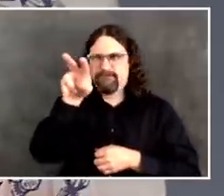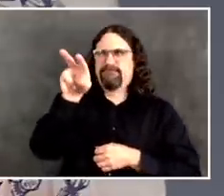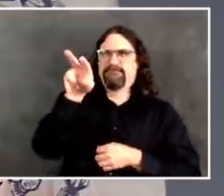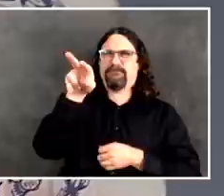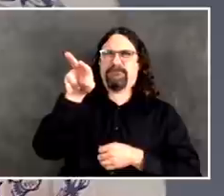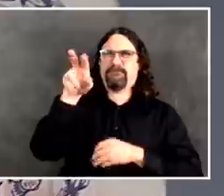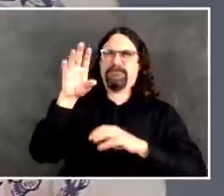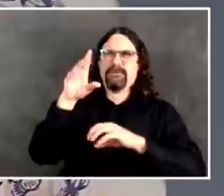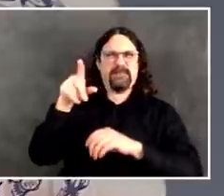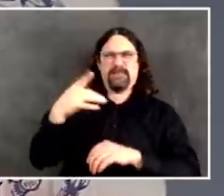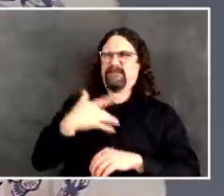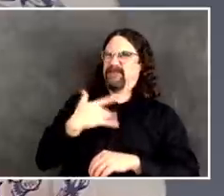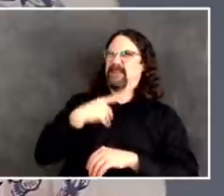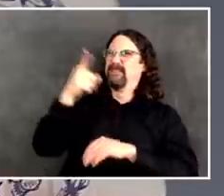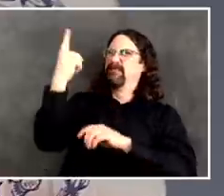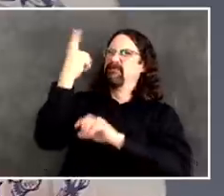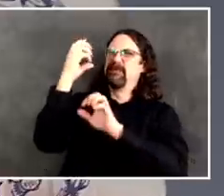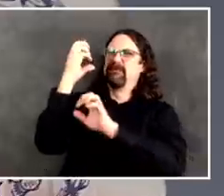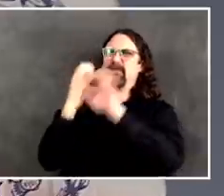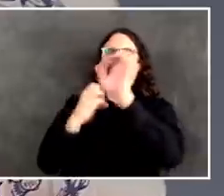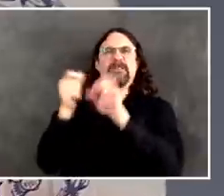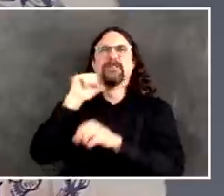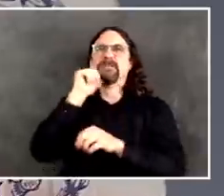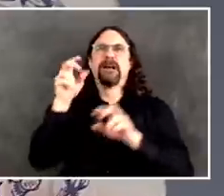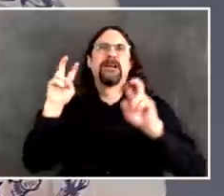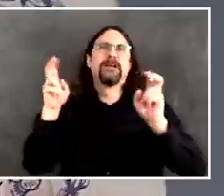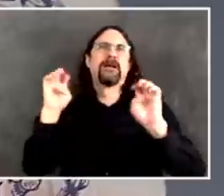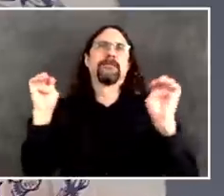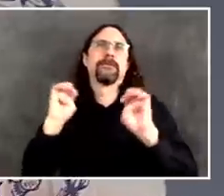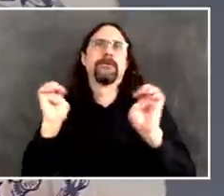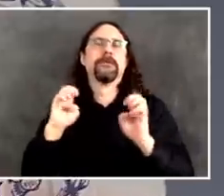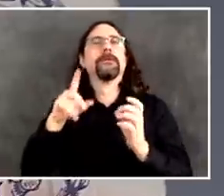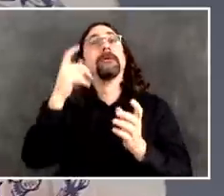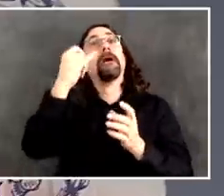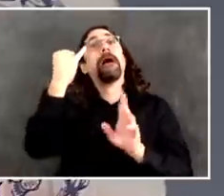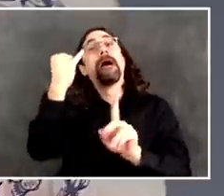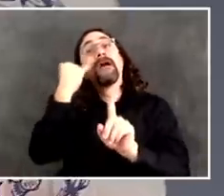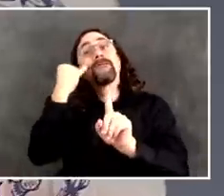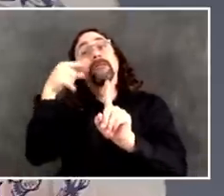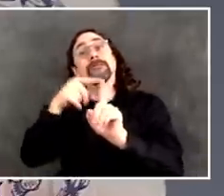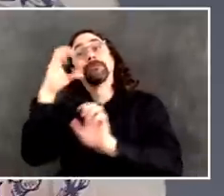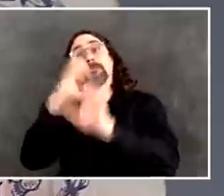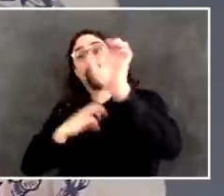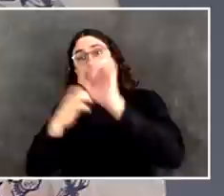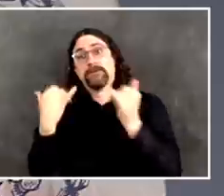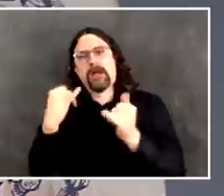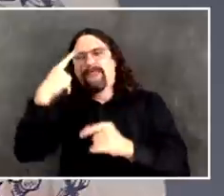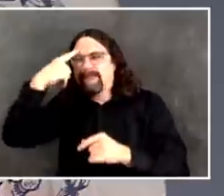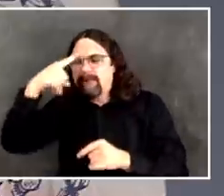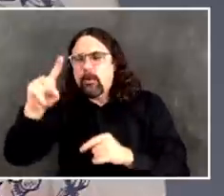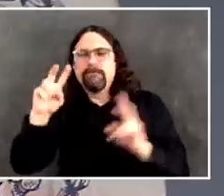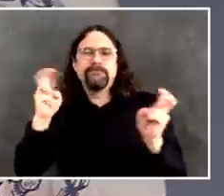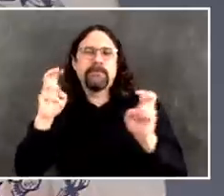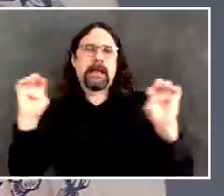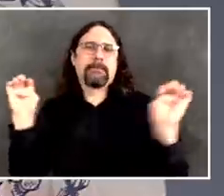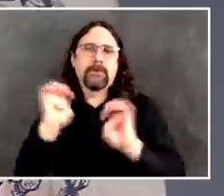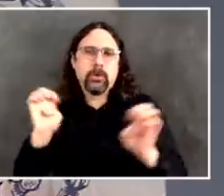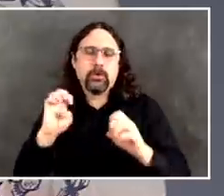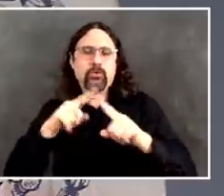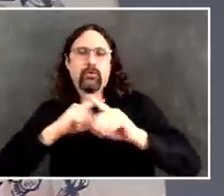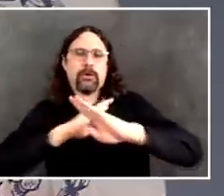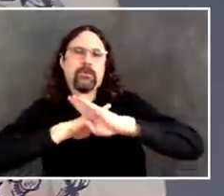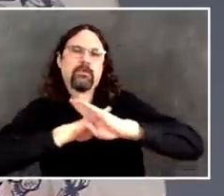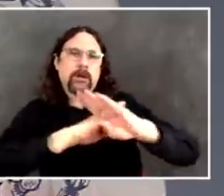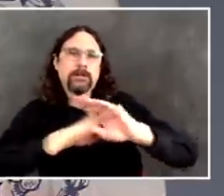helping to protect people's lives. So please place that call. Remember, what the state laid out was what was essential, what was non-essential.